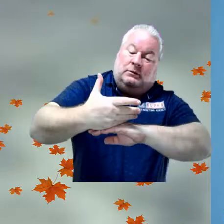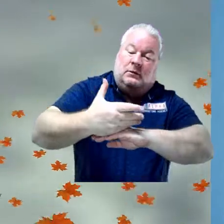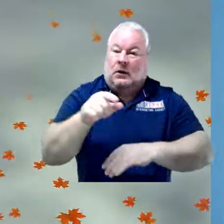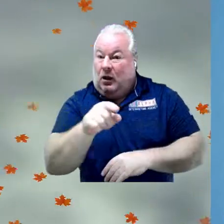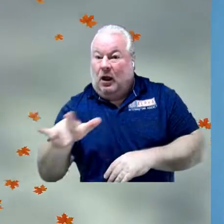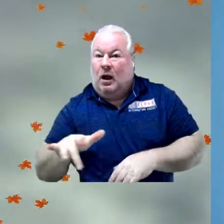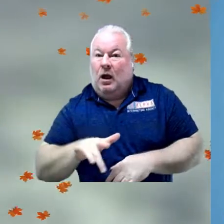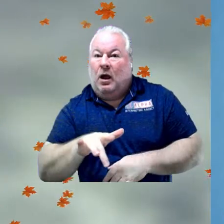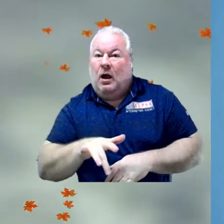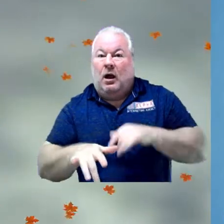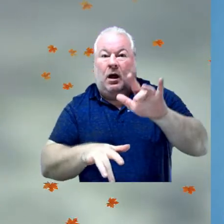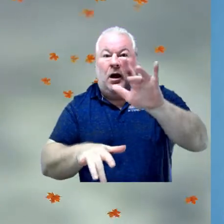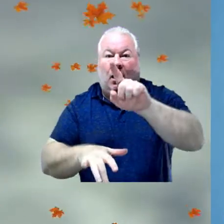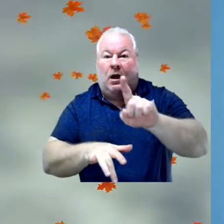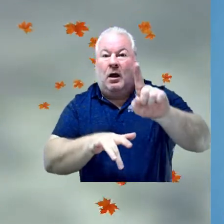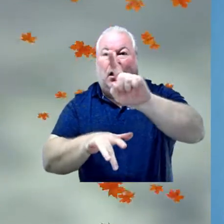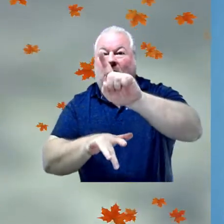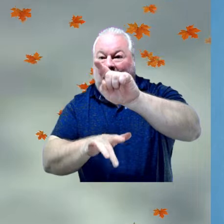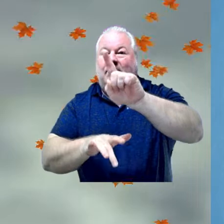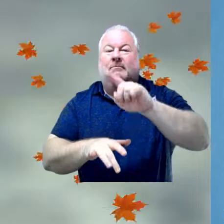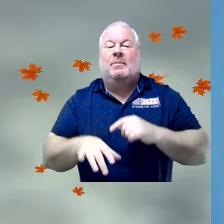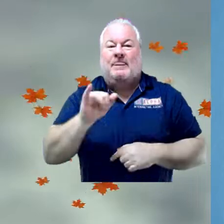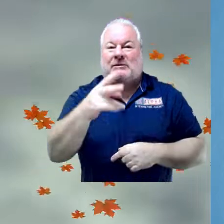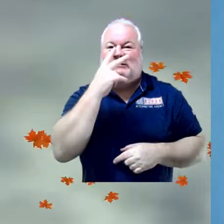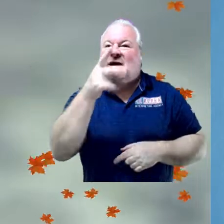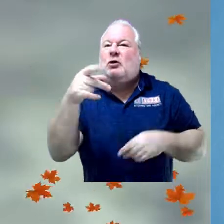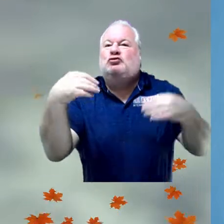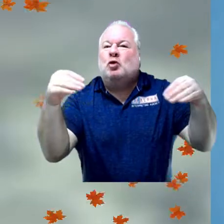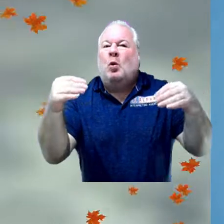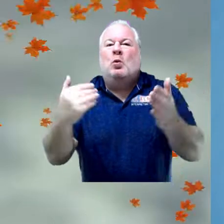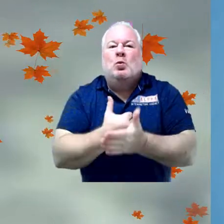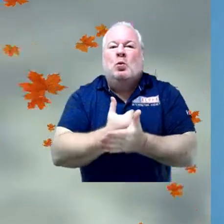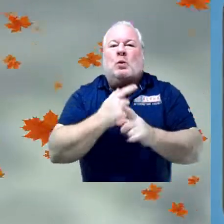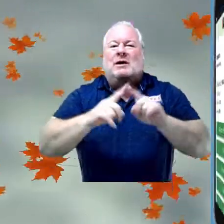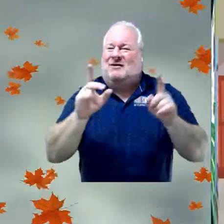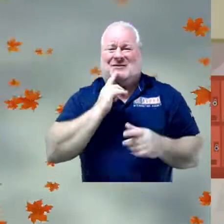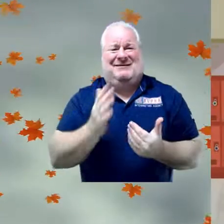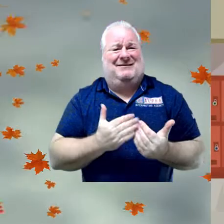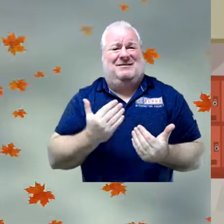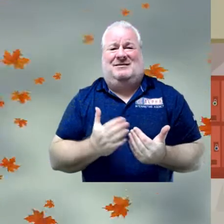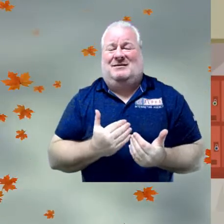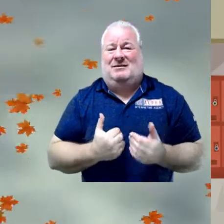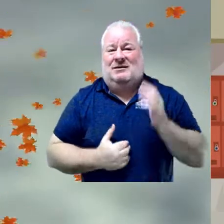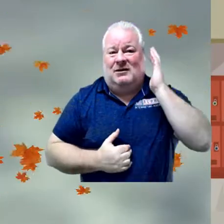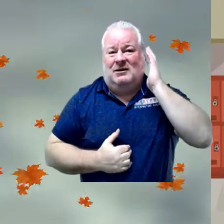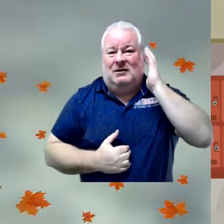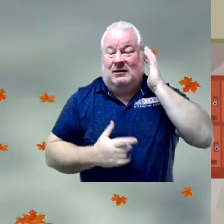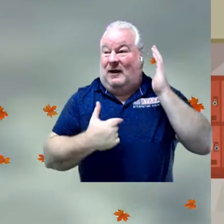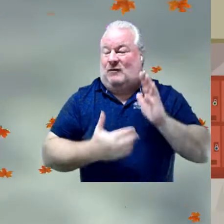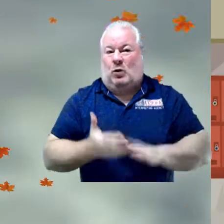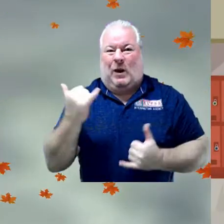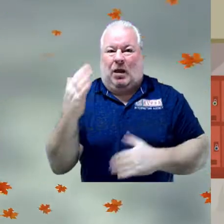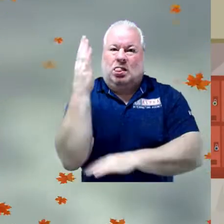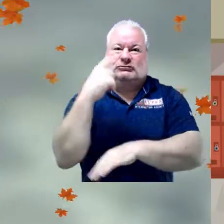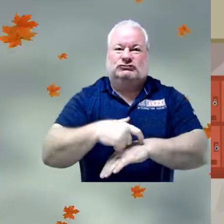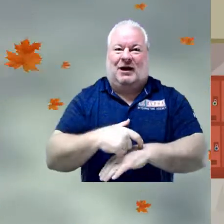can see how many points you're earning and see store items or upcoming events. It's just that easy, guys. Hate to run, but it's